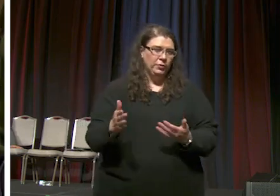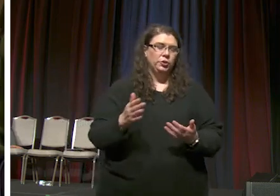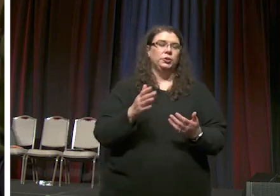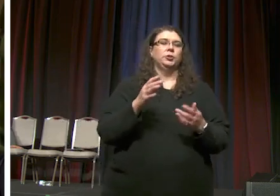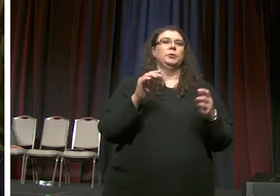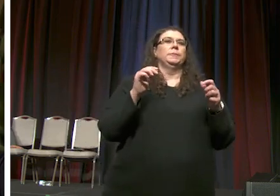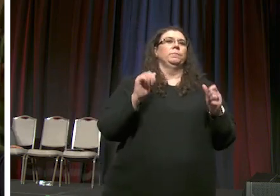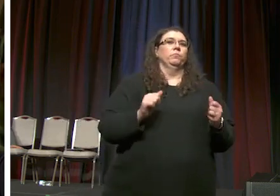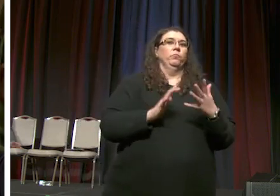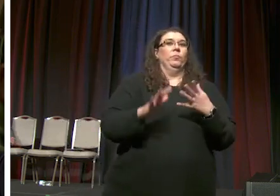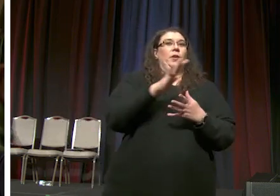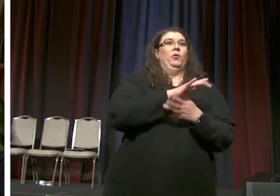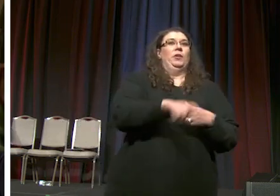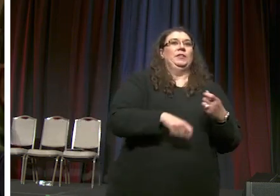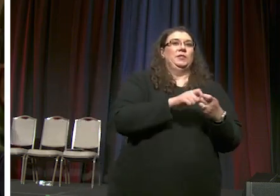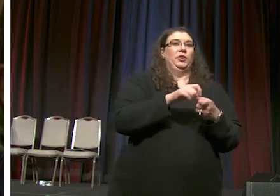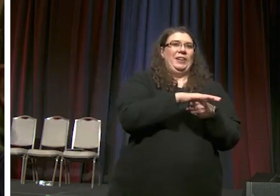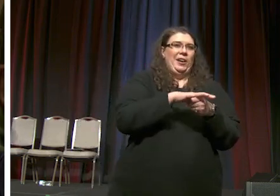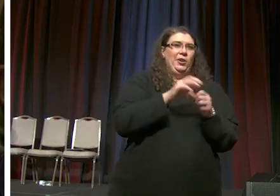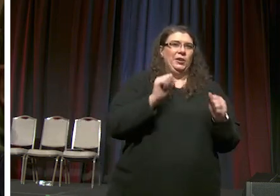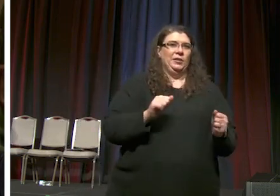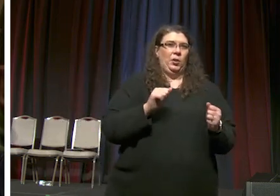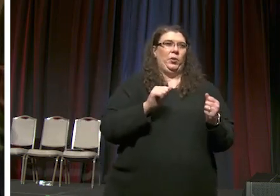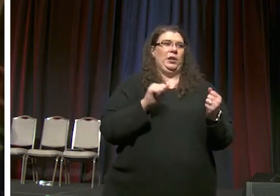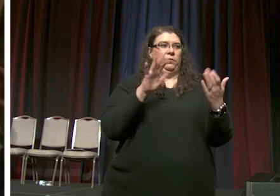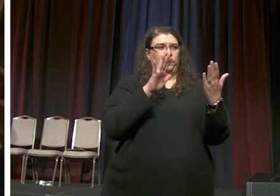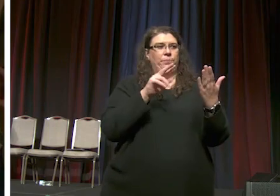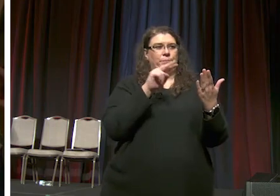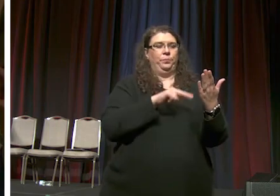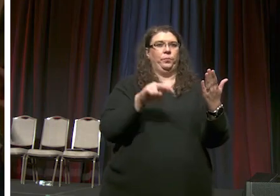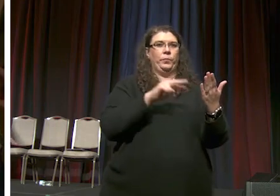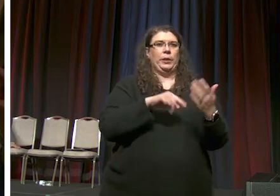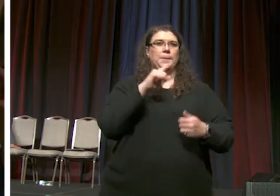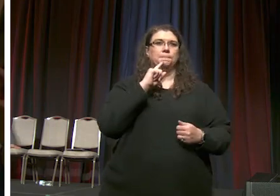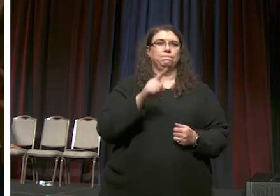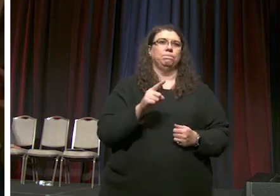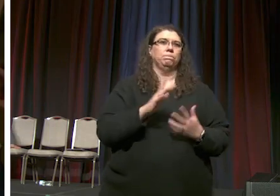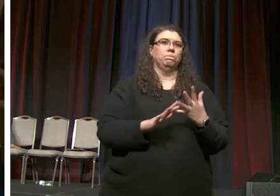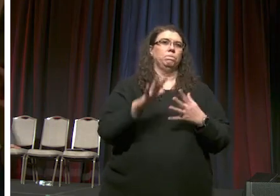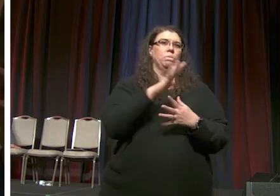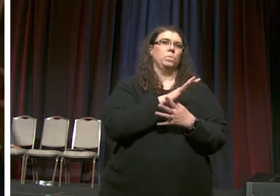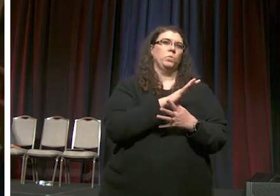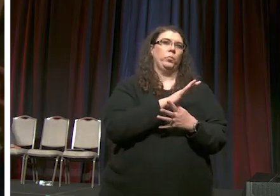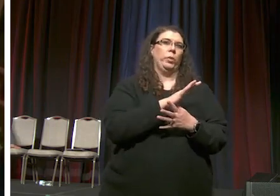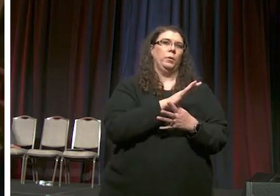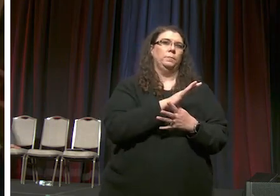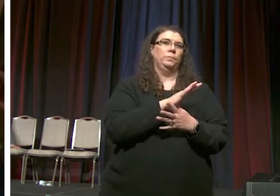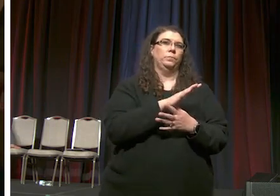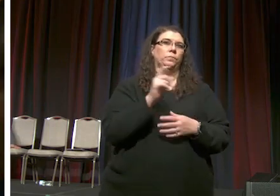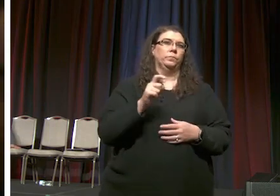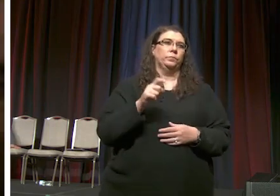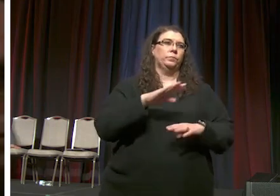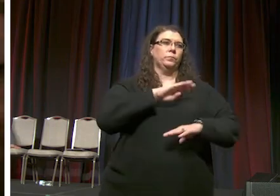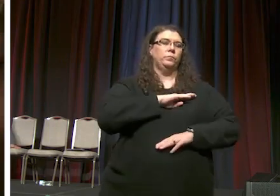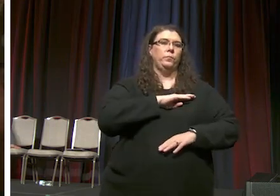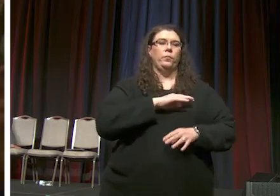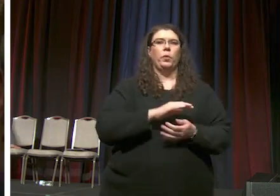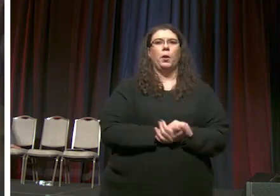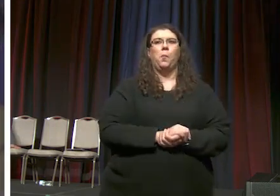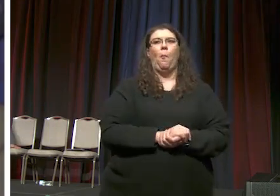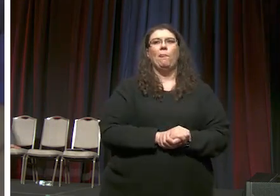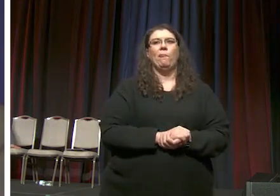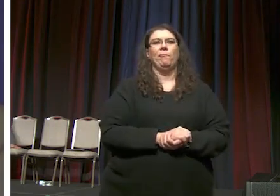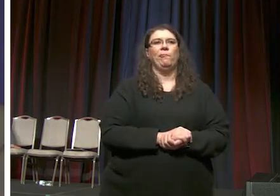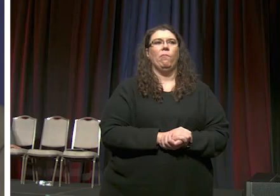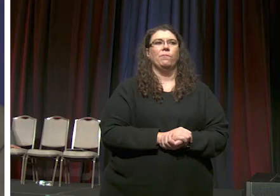um is that addressed so that we can make sure that the priority are the needs are met so the